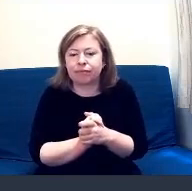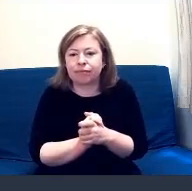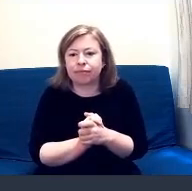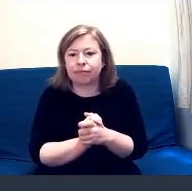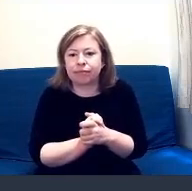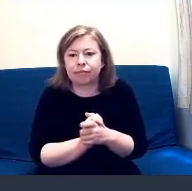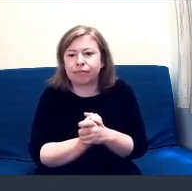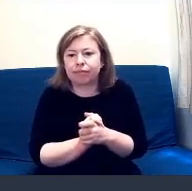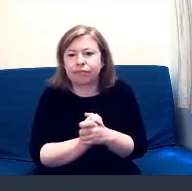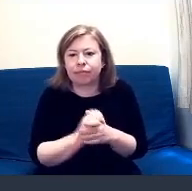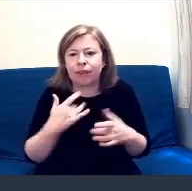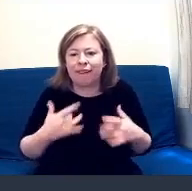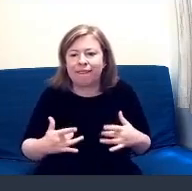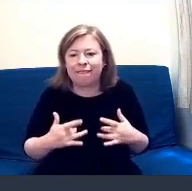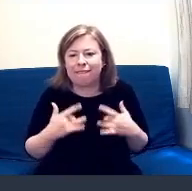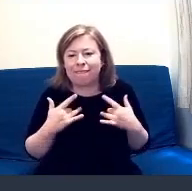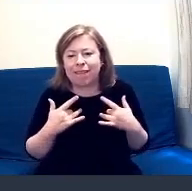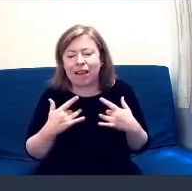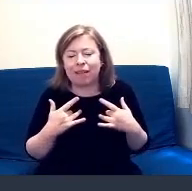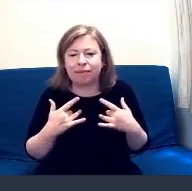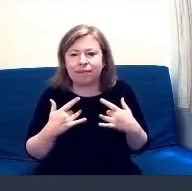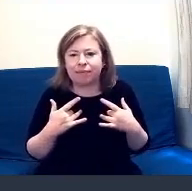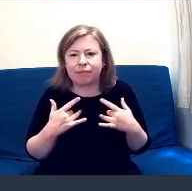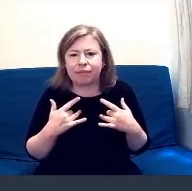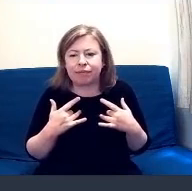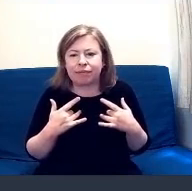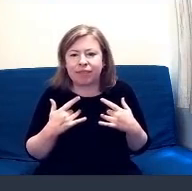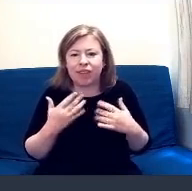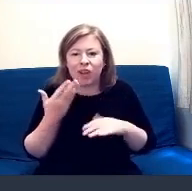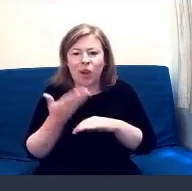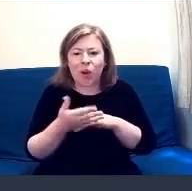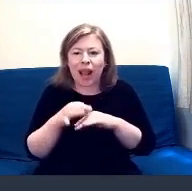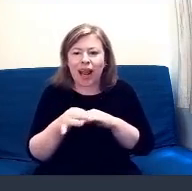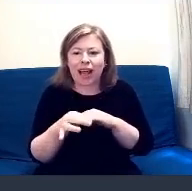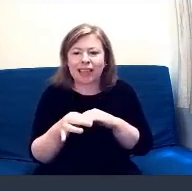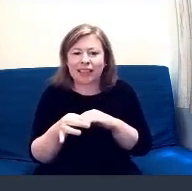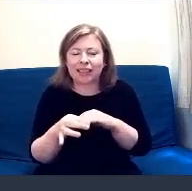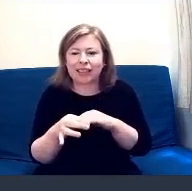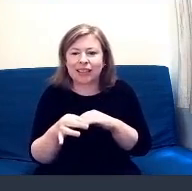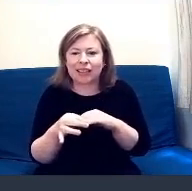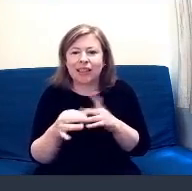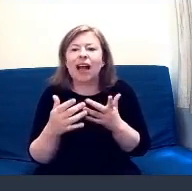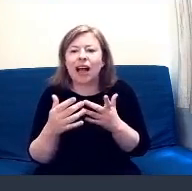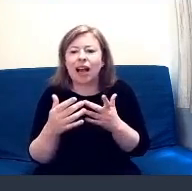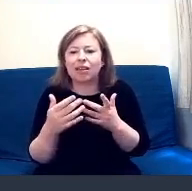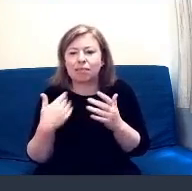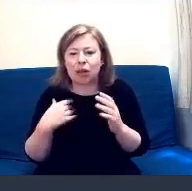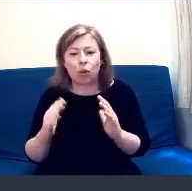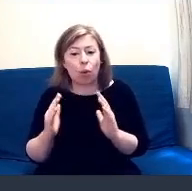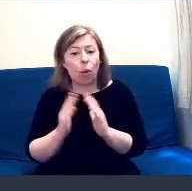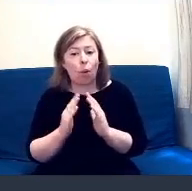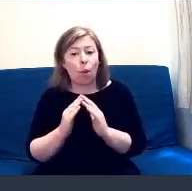So I feel like going online, being online and being at home now has been